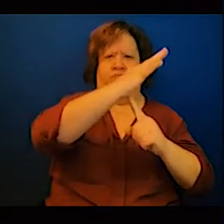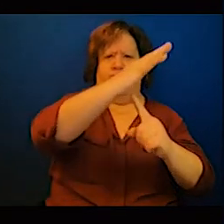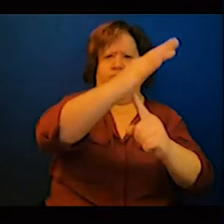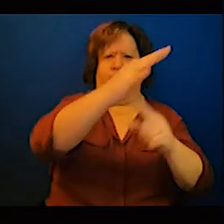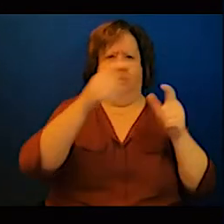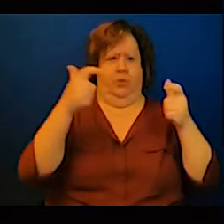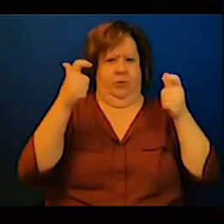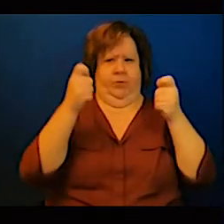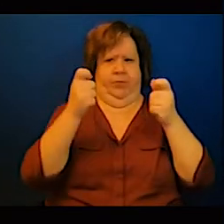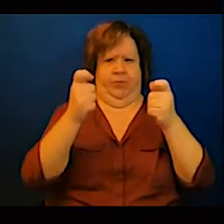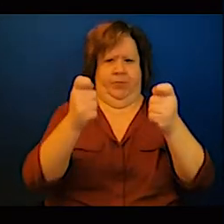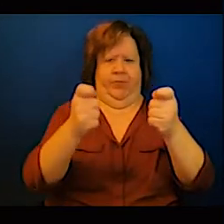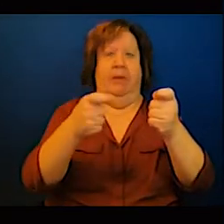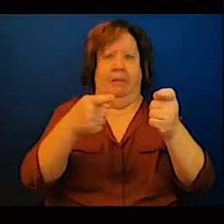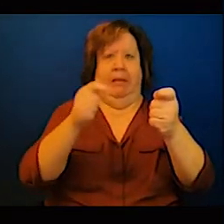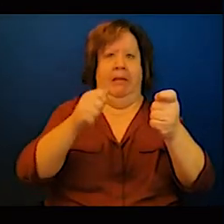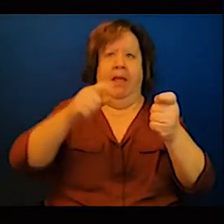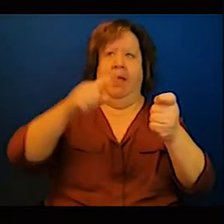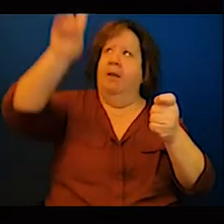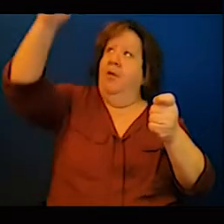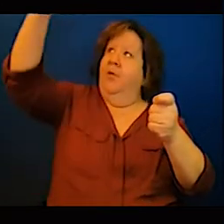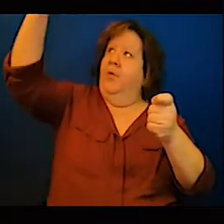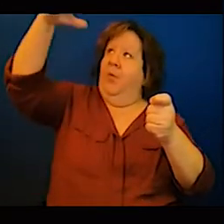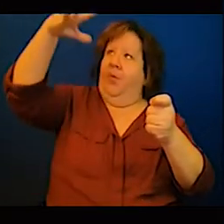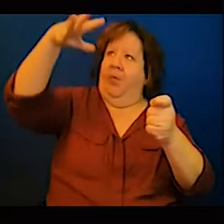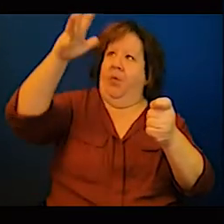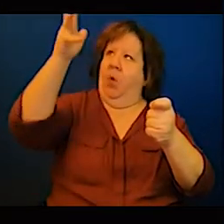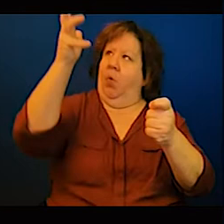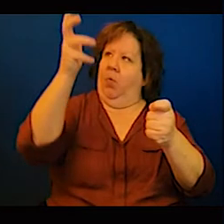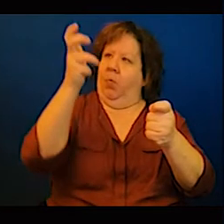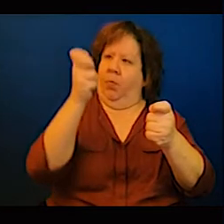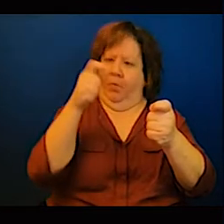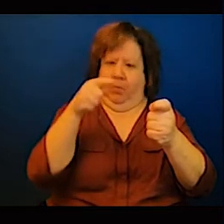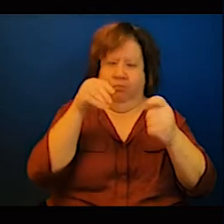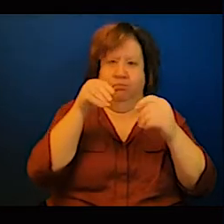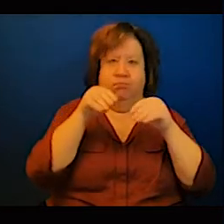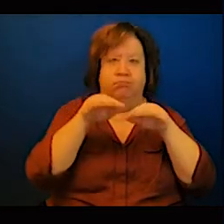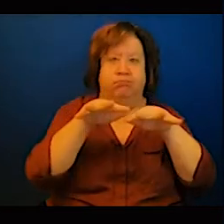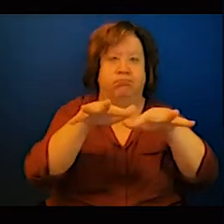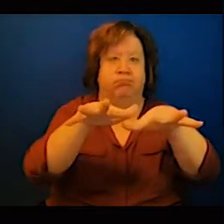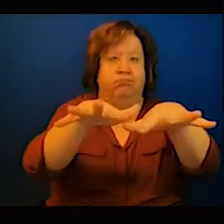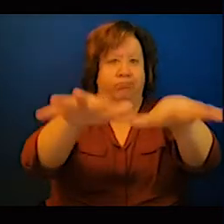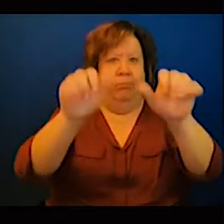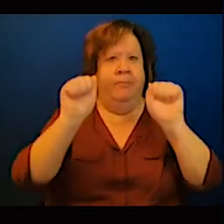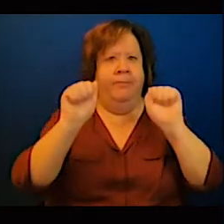And also, take into consideration, while we are planning all that,